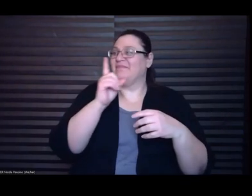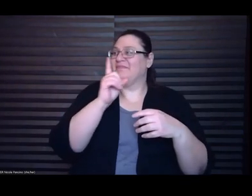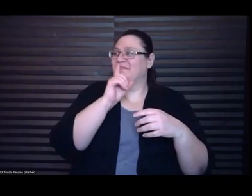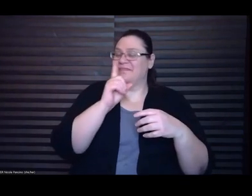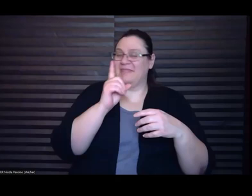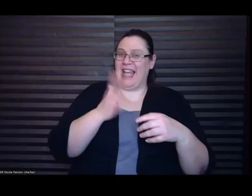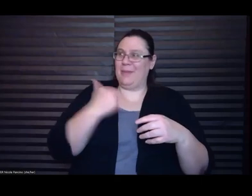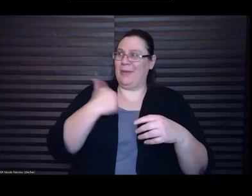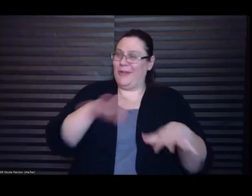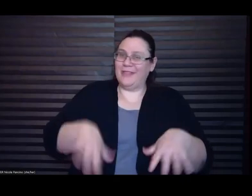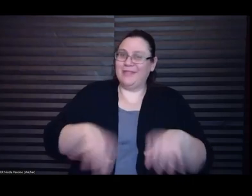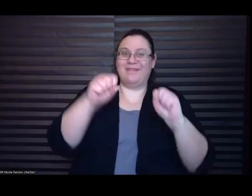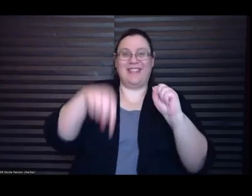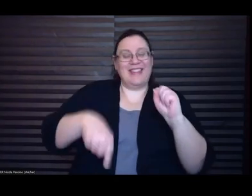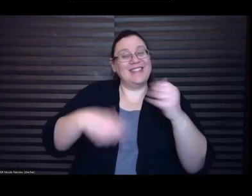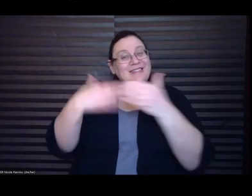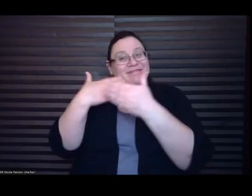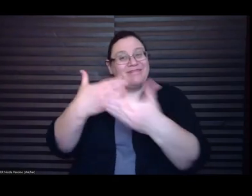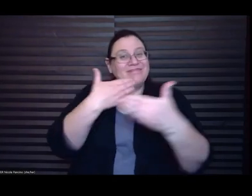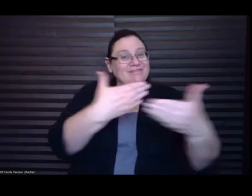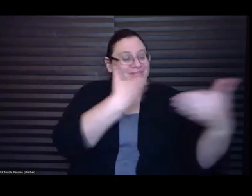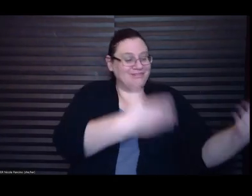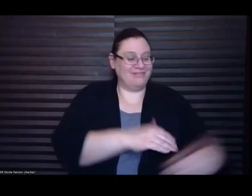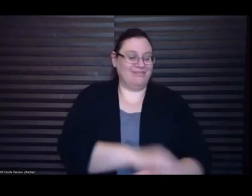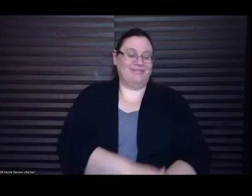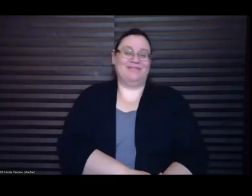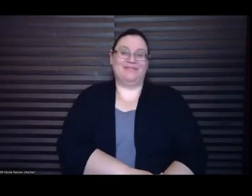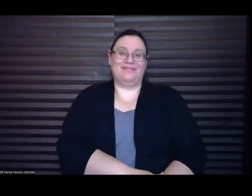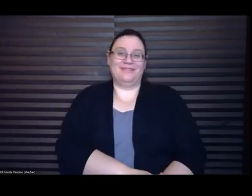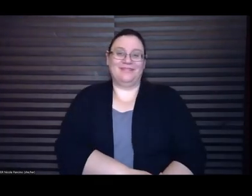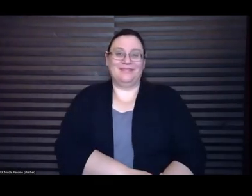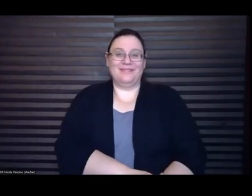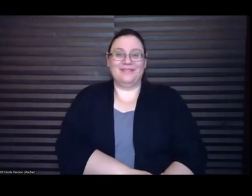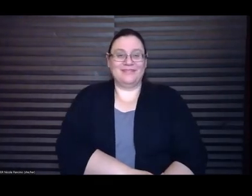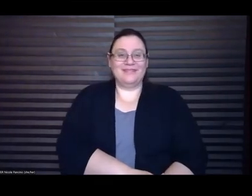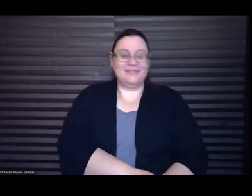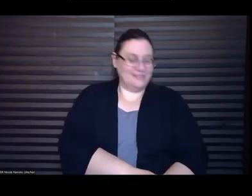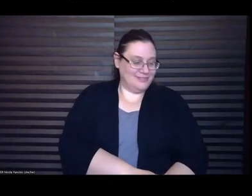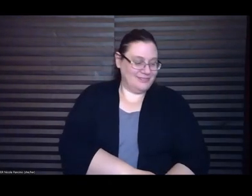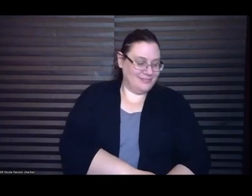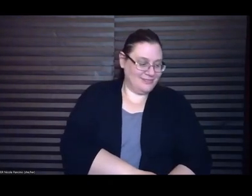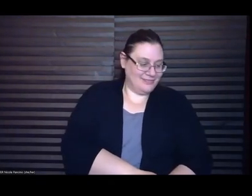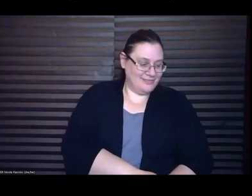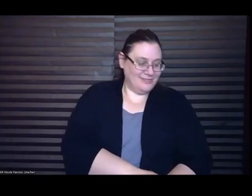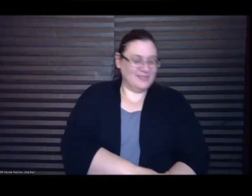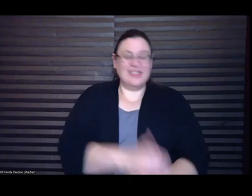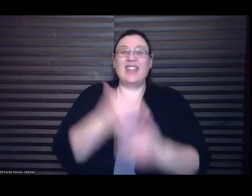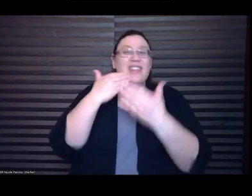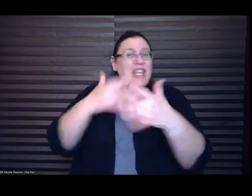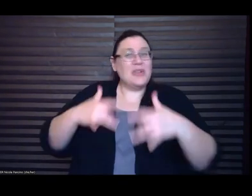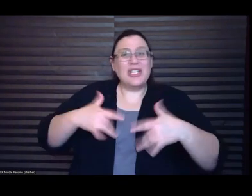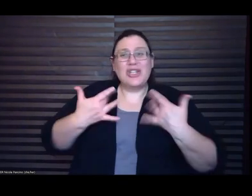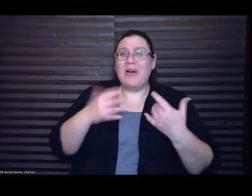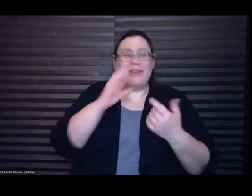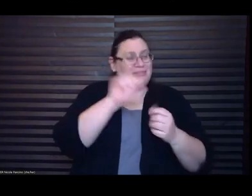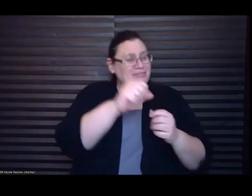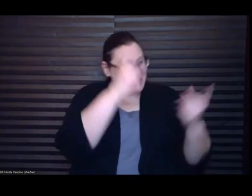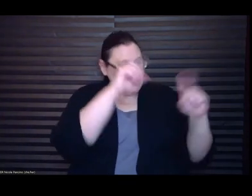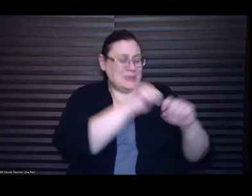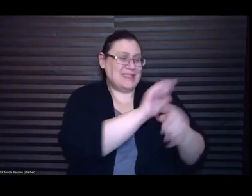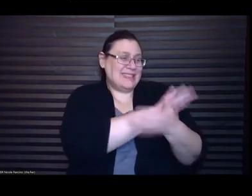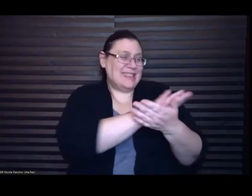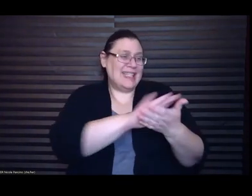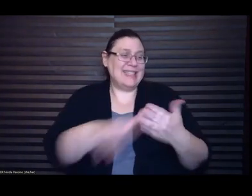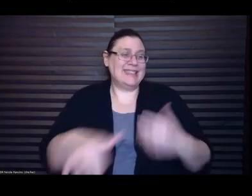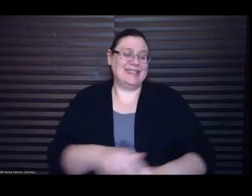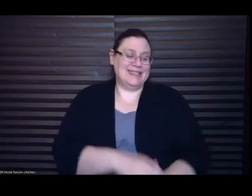thank you all this was such a joy yeah it was so nice thanks to the National Book Critics Circle for